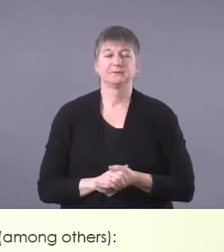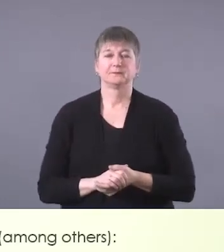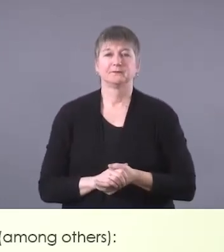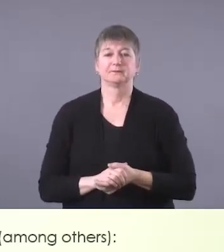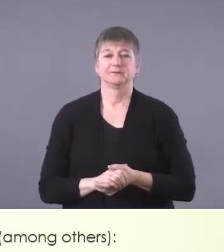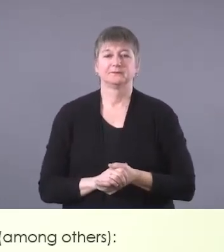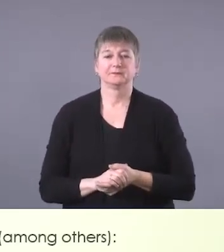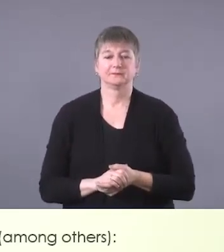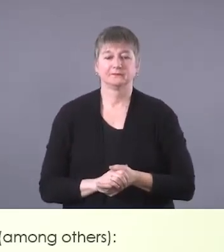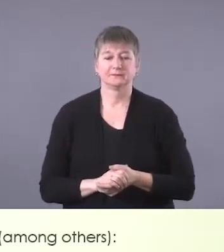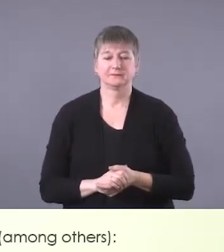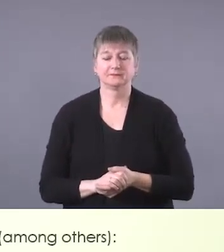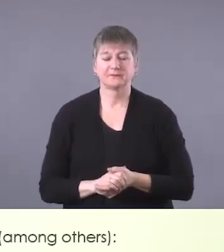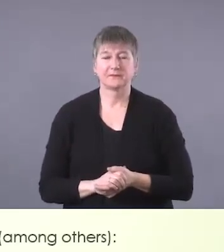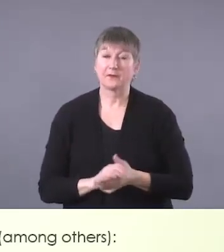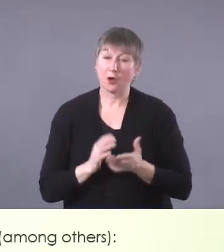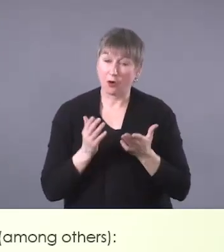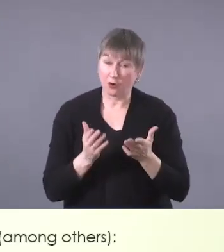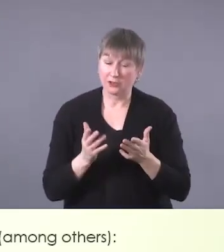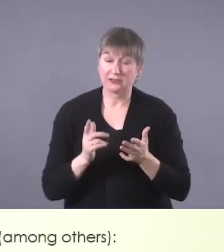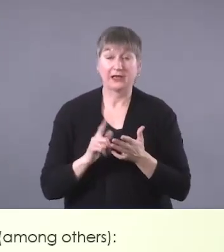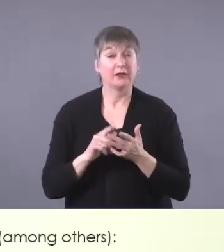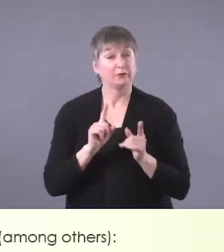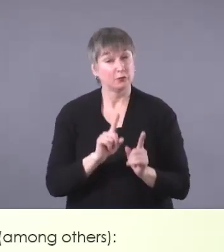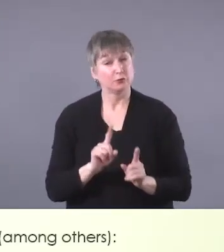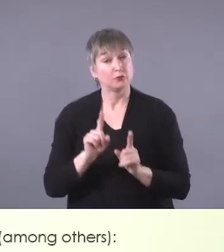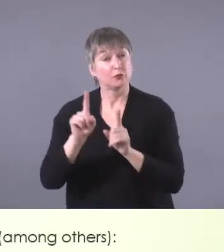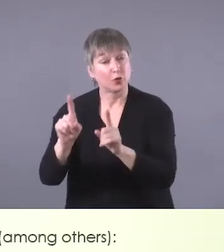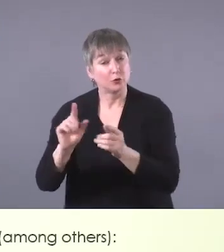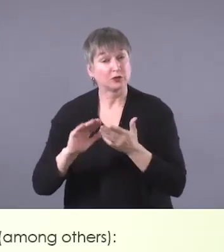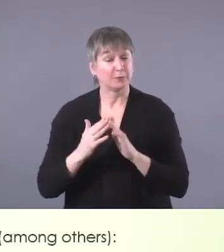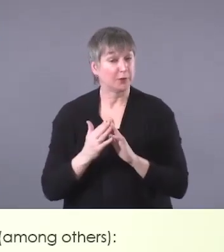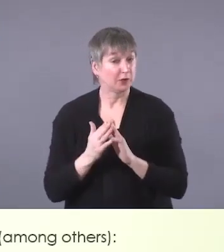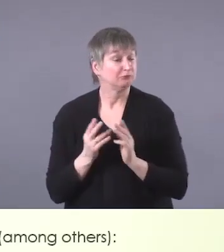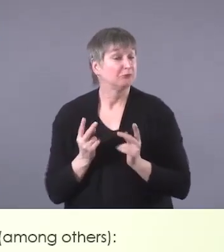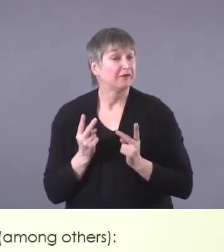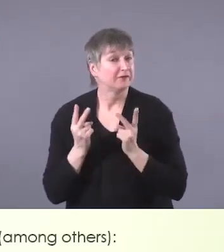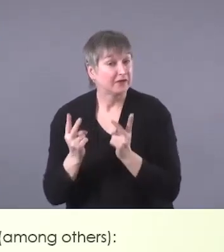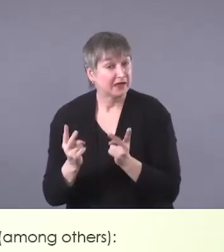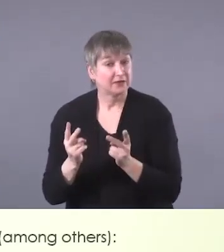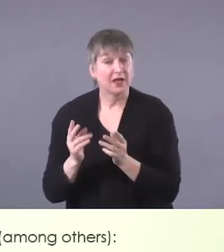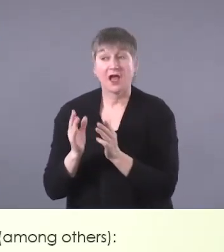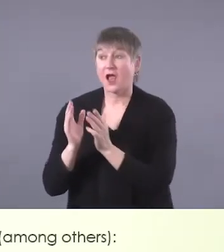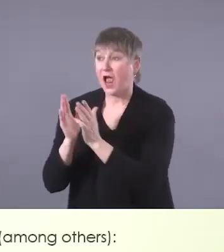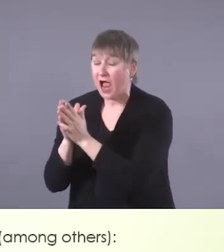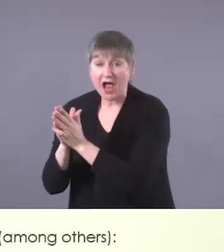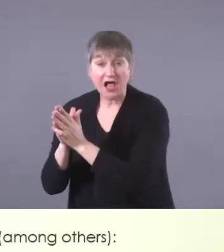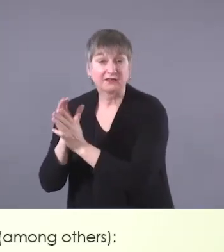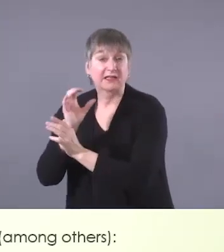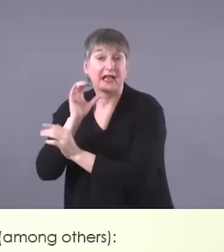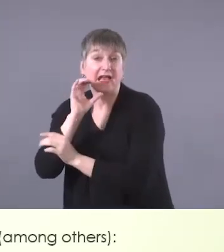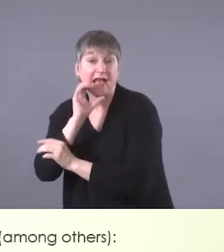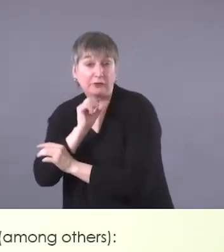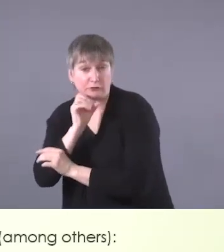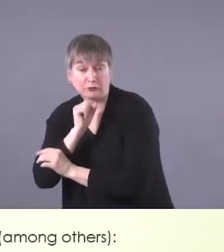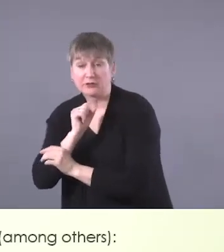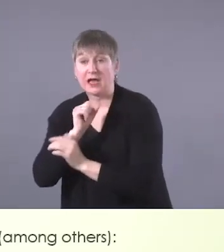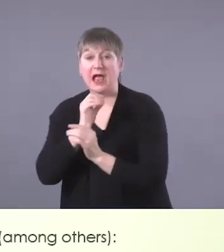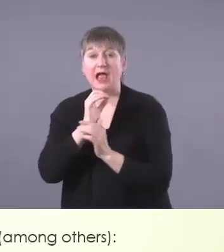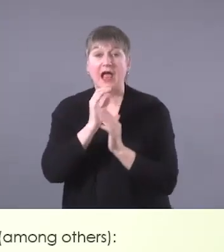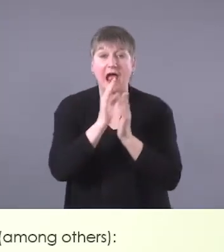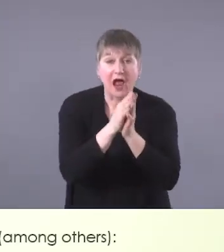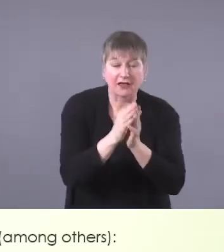Also, when you visit a community, ask the adults and the elders questions about their